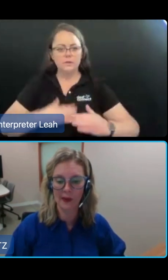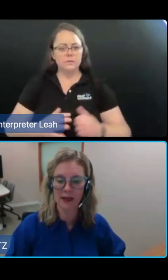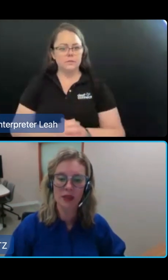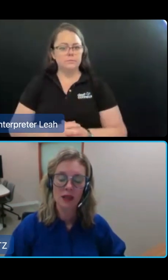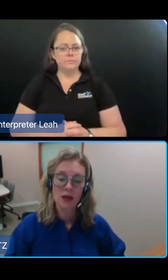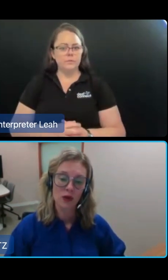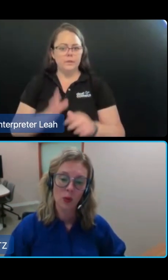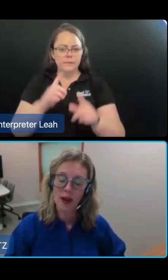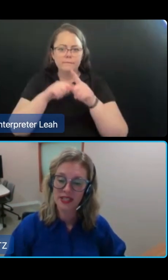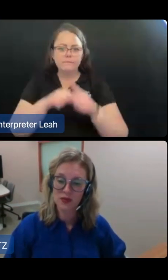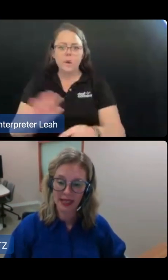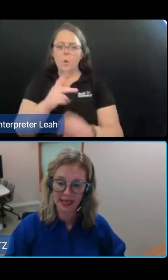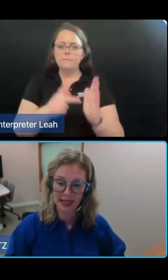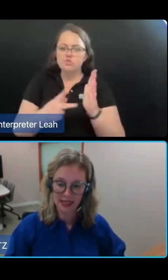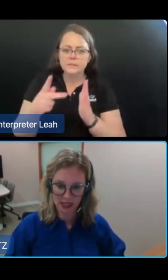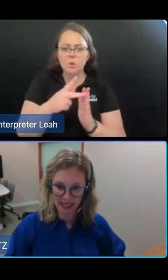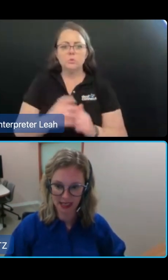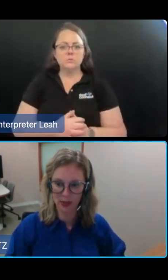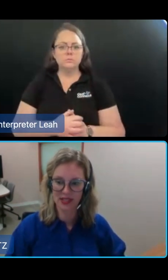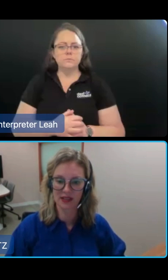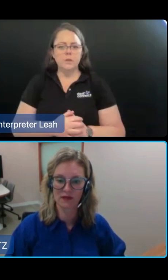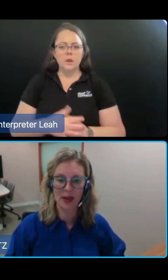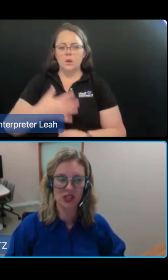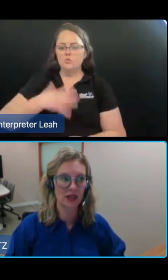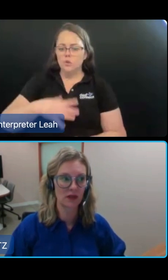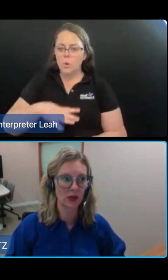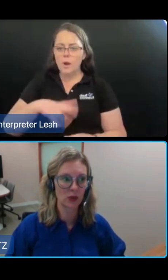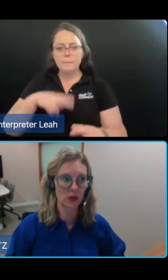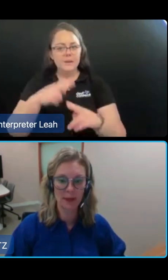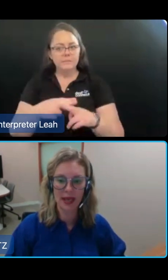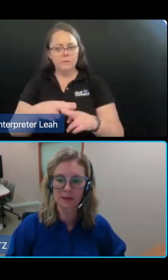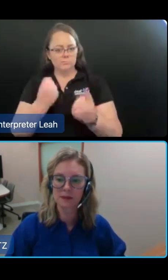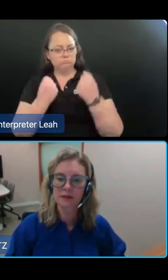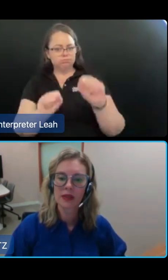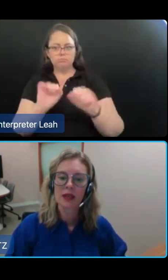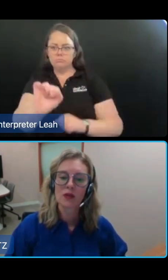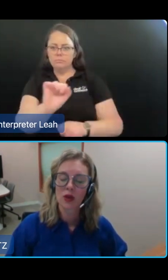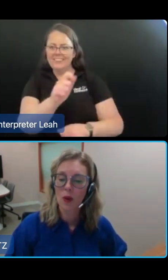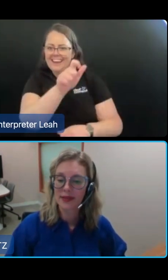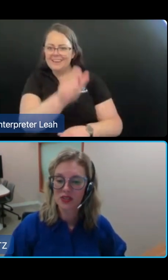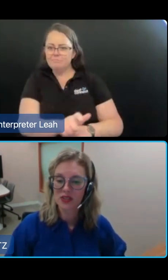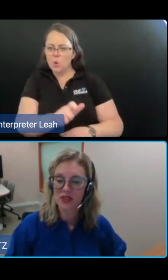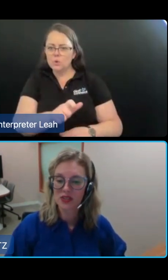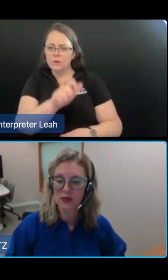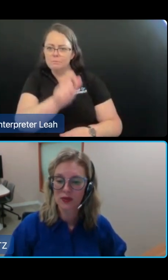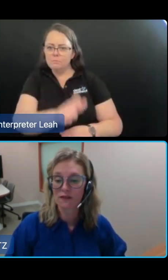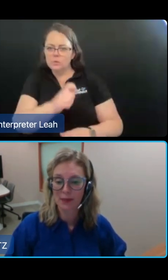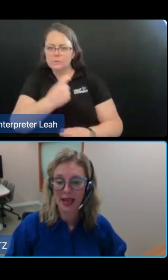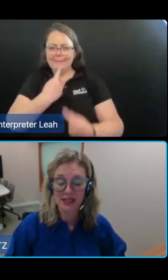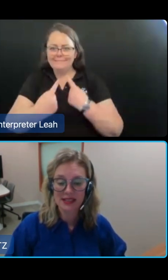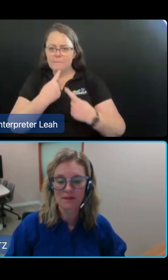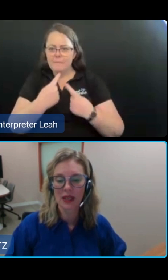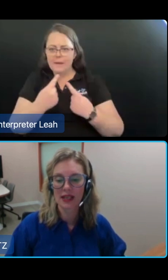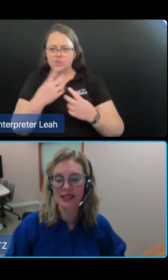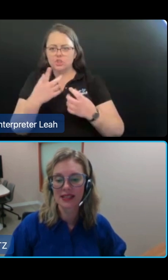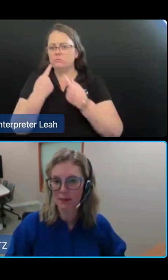earlier, requirements relating to protecting personal information and record keeping, requirements relating to fees and